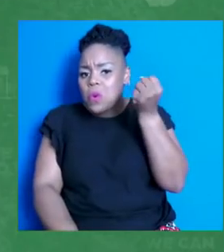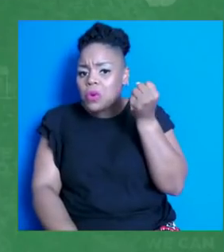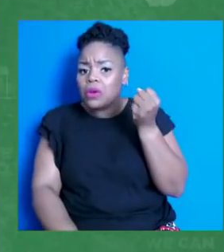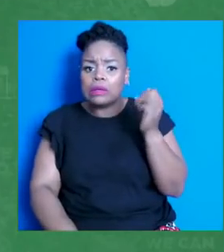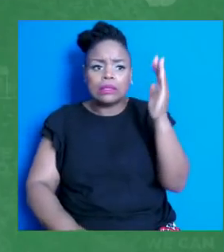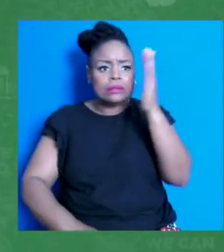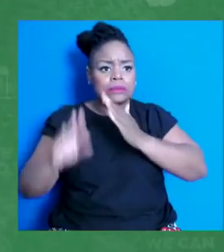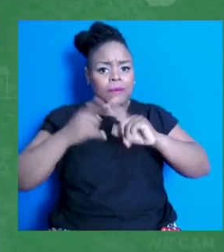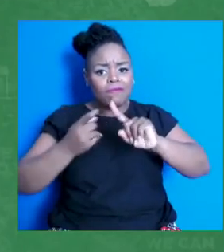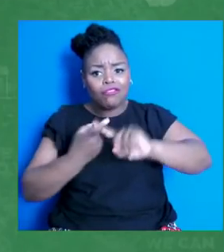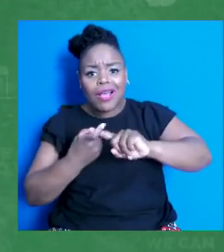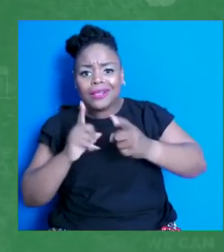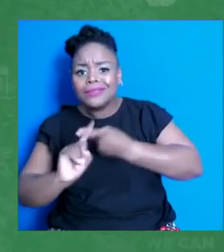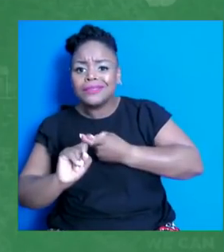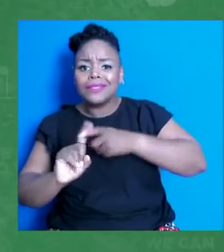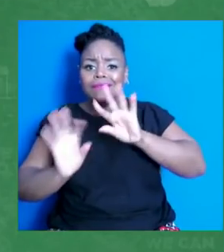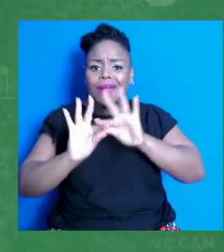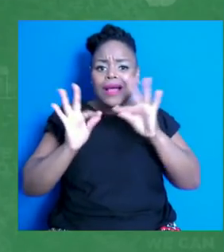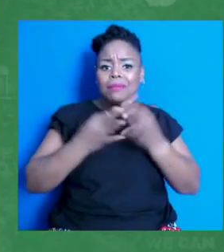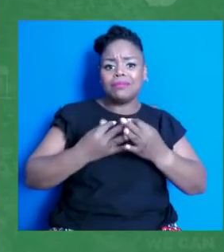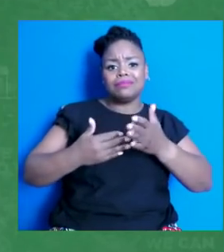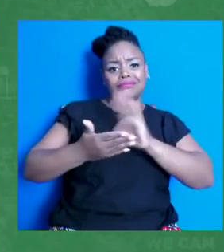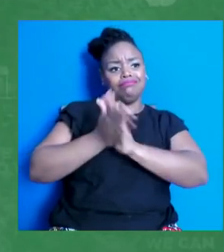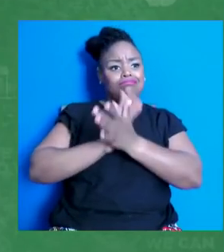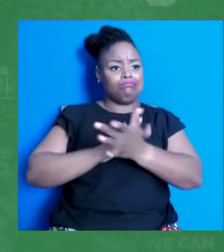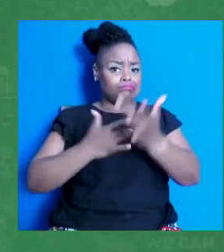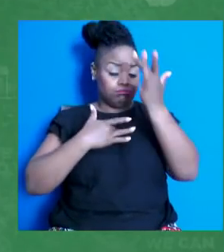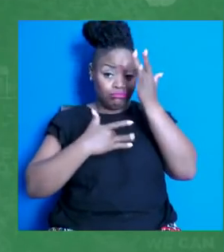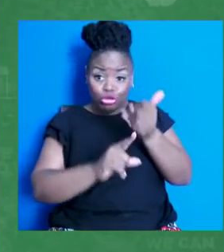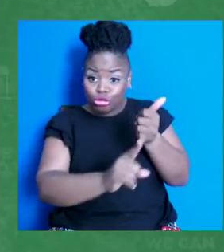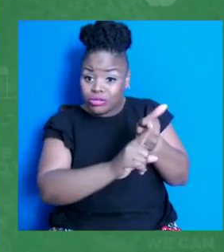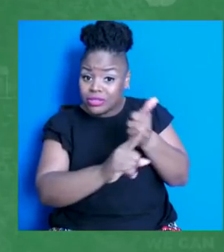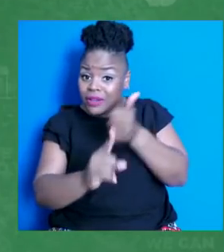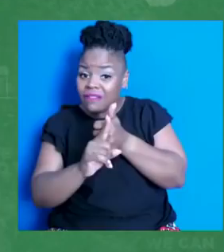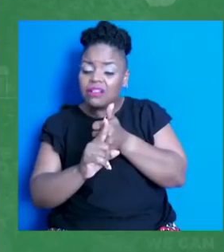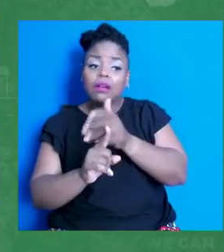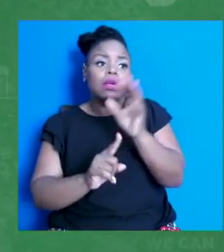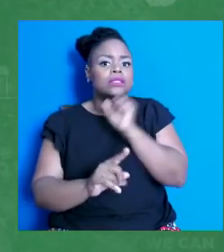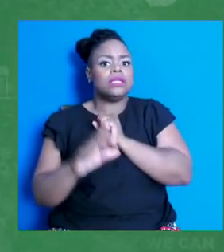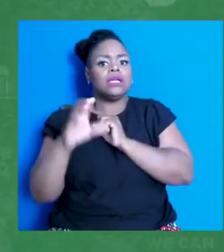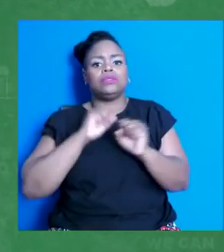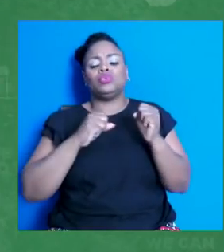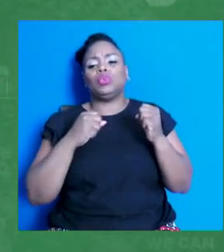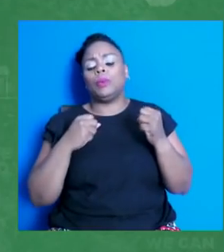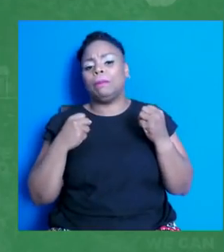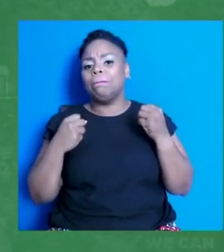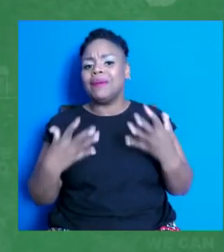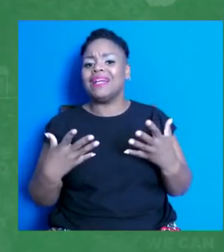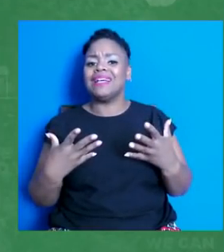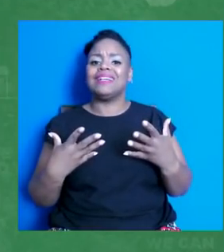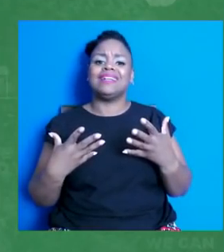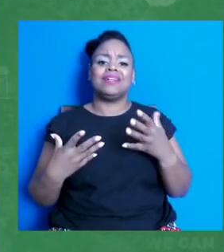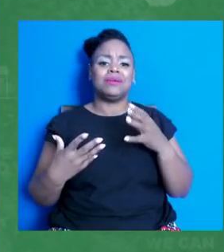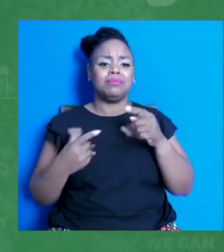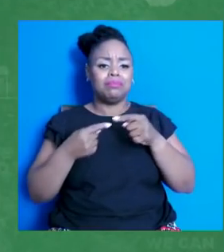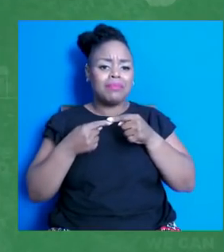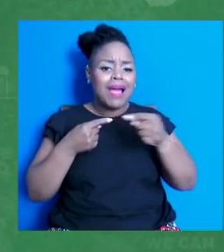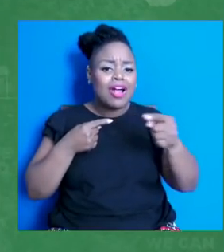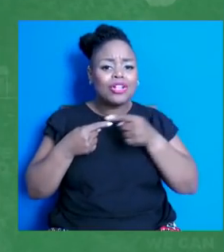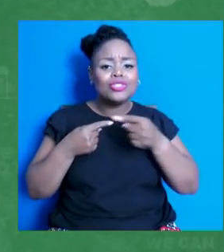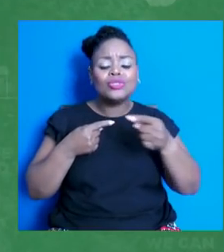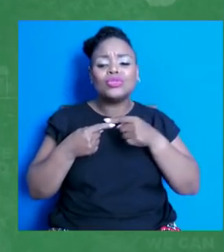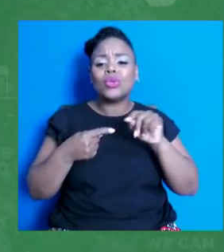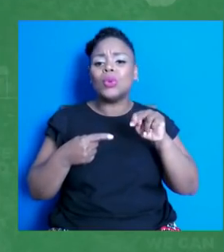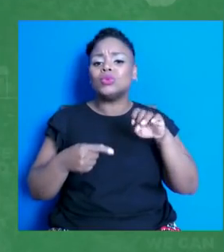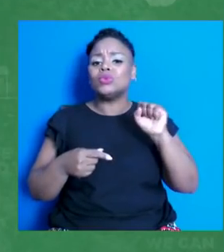sick yourself. You've had to miss so many milestones and celebrations. And it's hard for all of us to see the